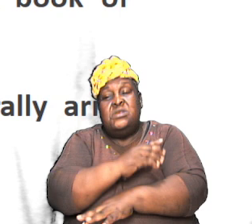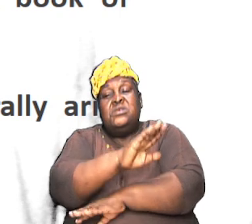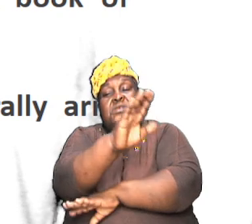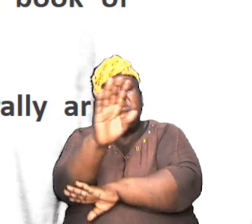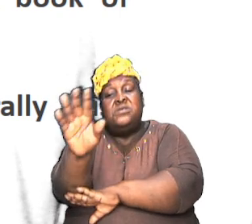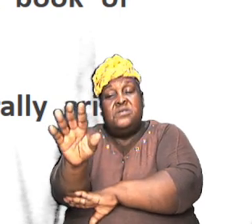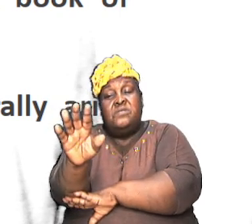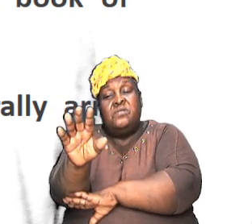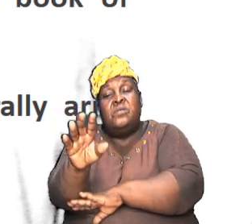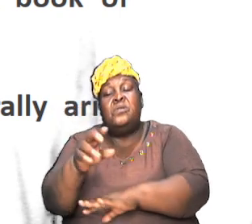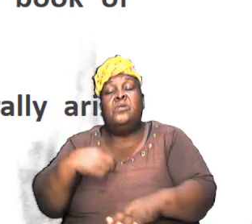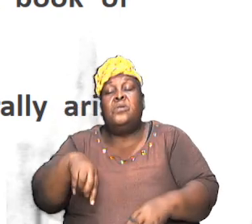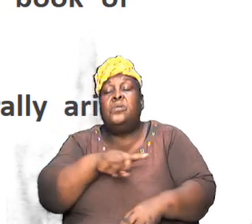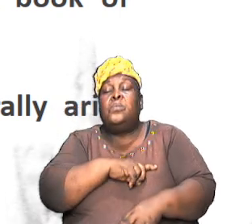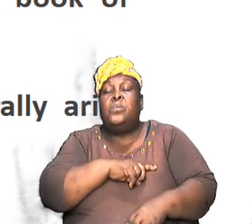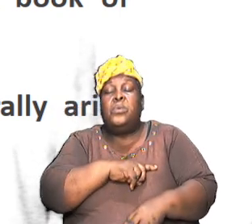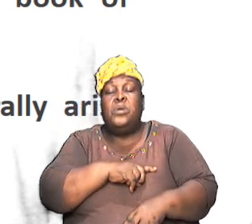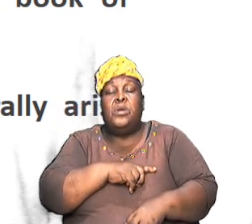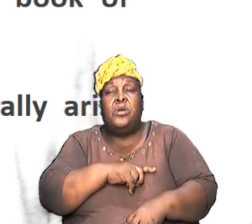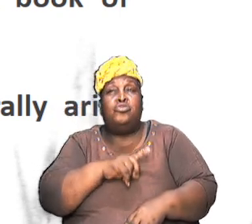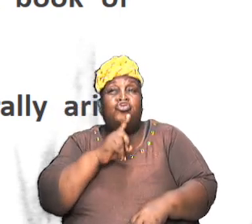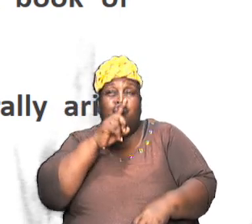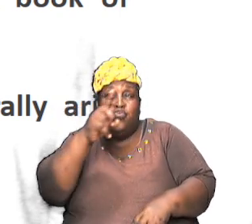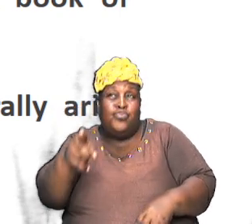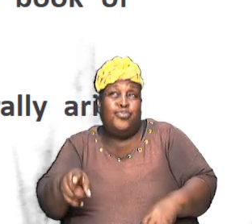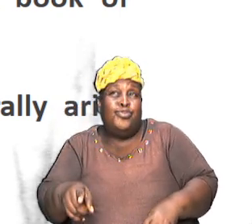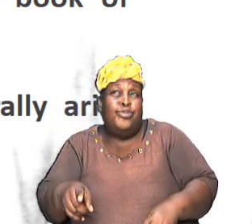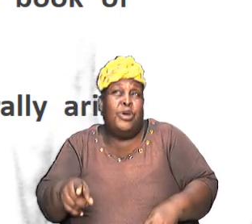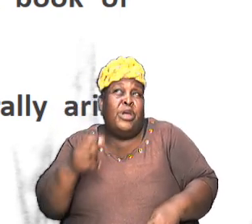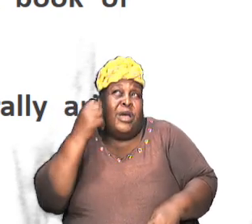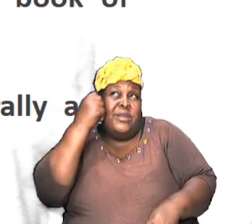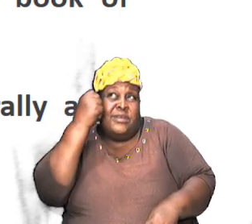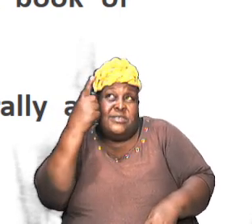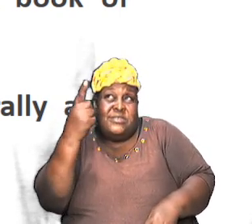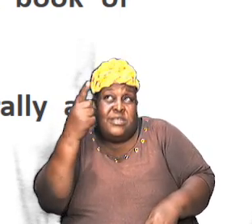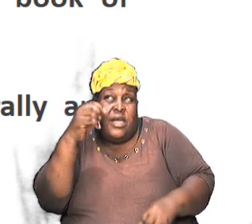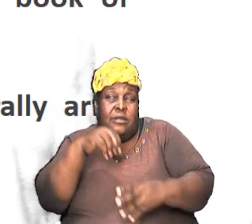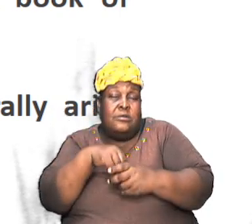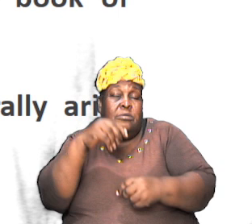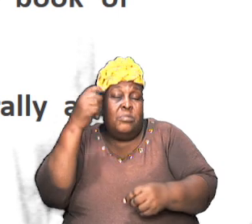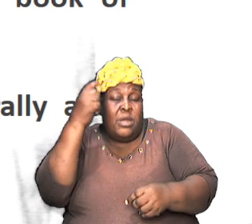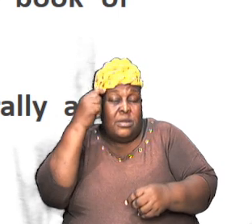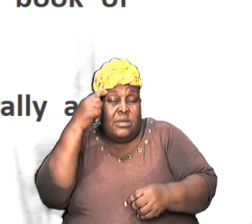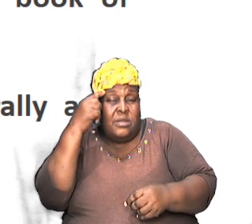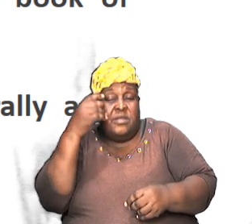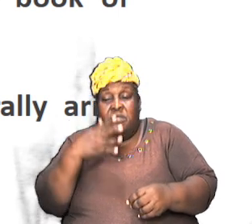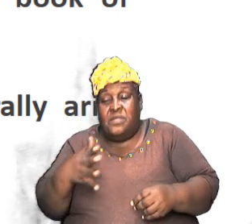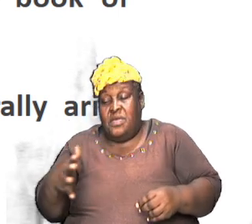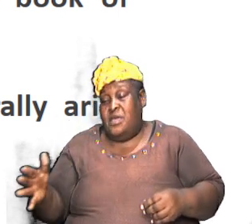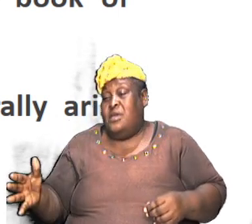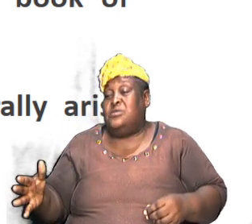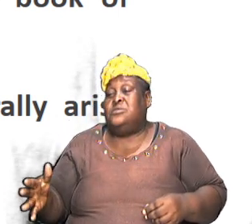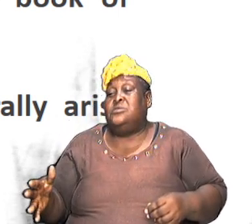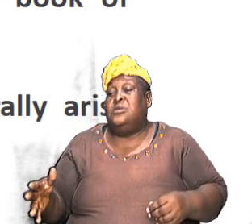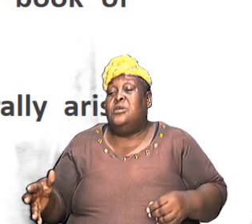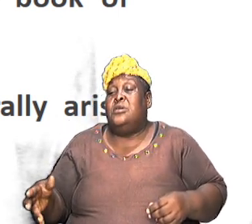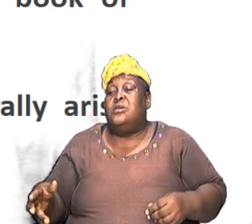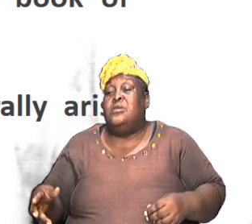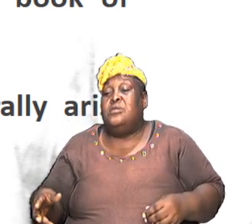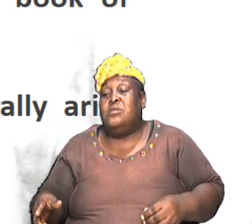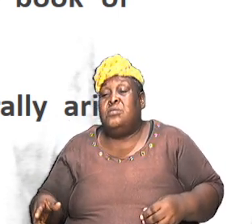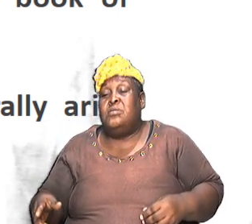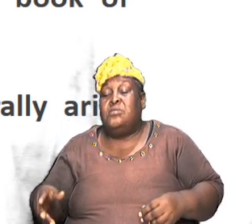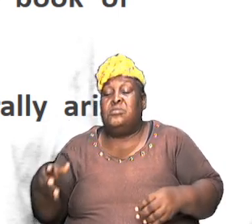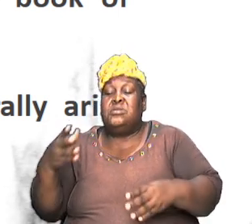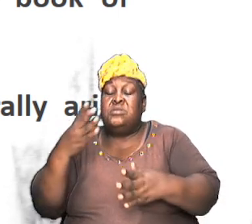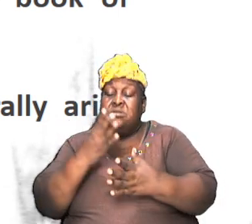are clear again in our mind the things would have been reinforced the things would have been properly etched and